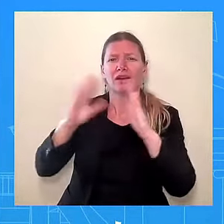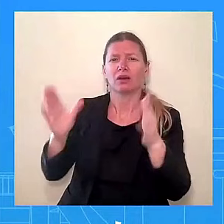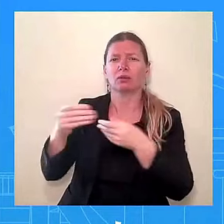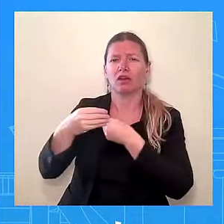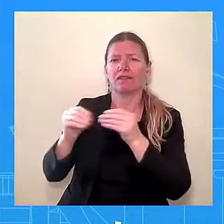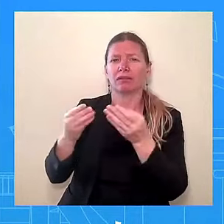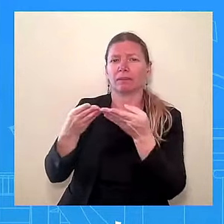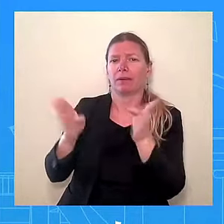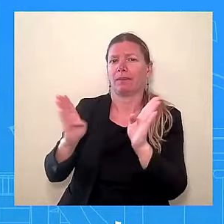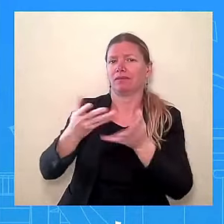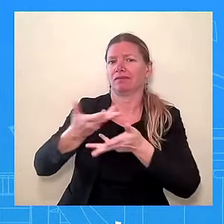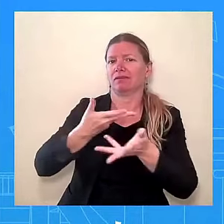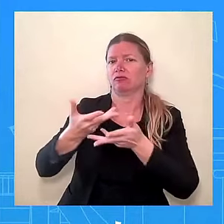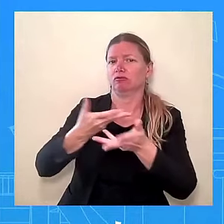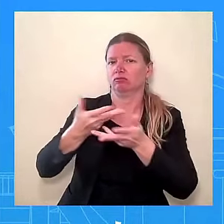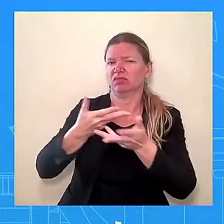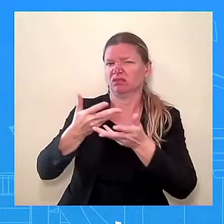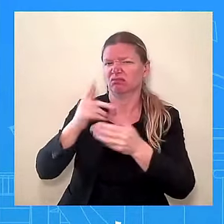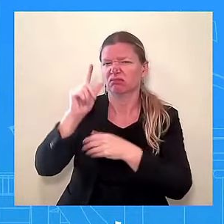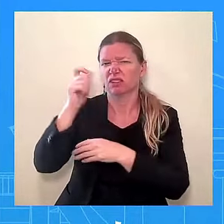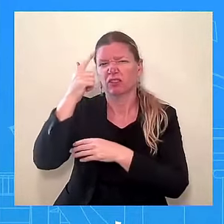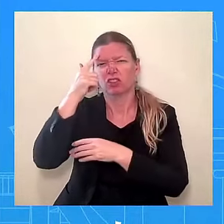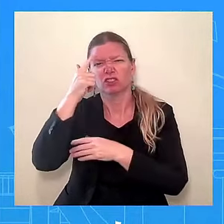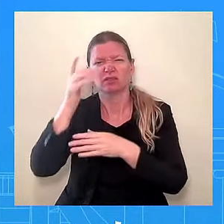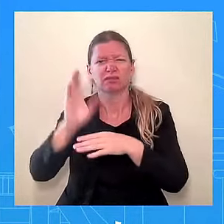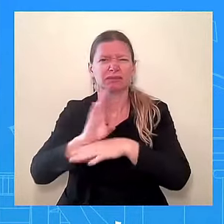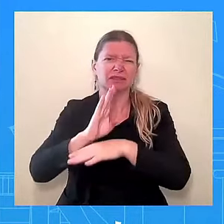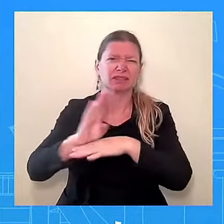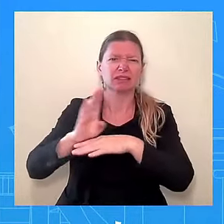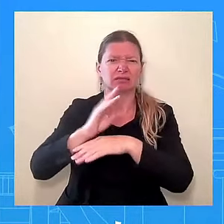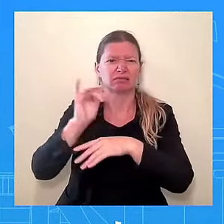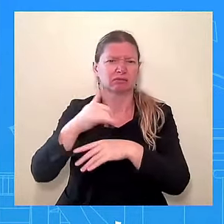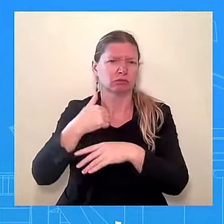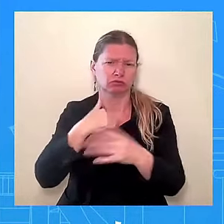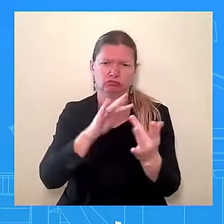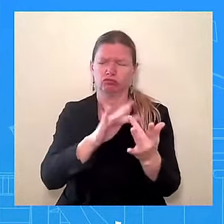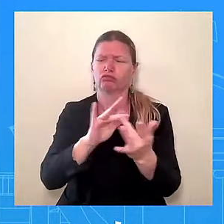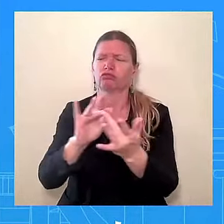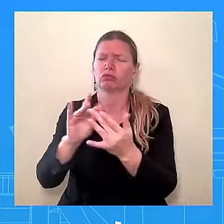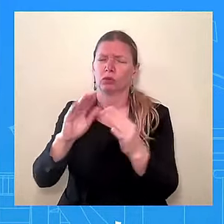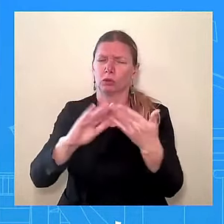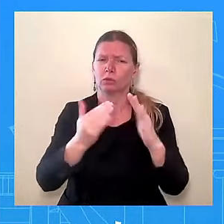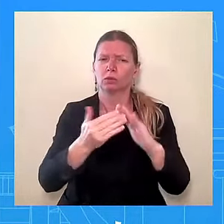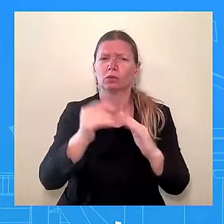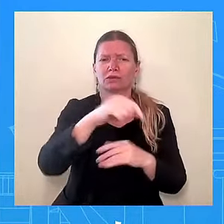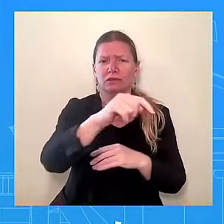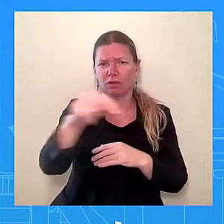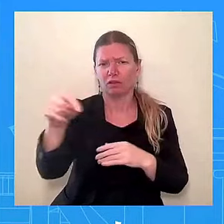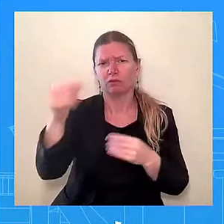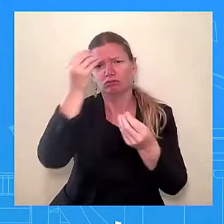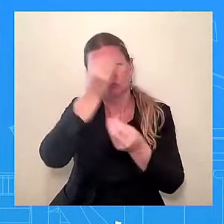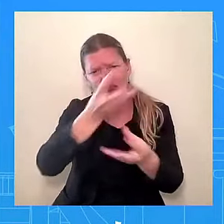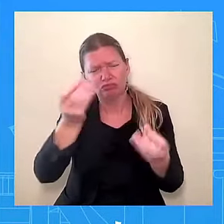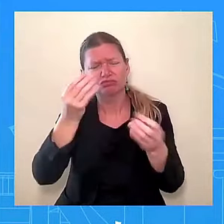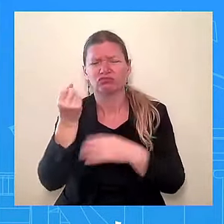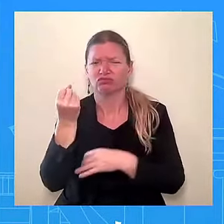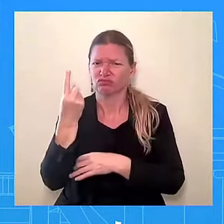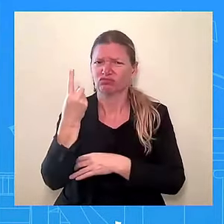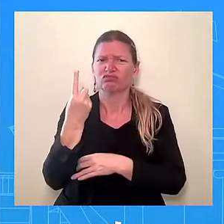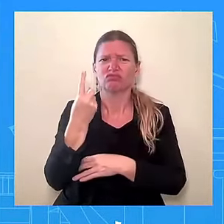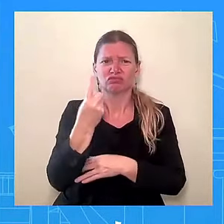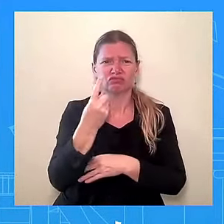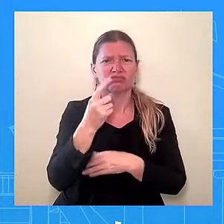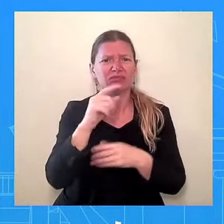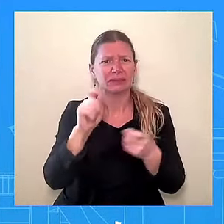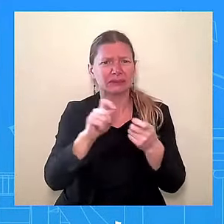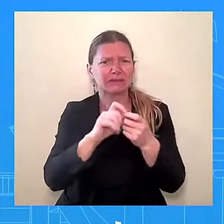out there, and we understand that communities are fearful. They're feeling some pain here, and we get that, and that's why, as an